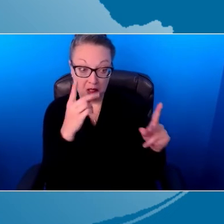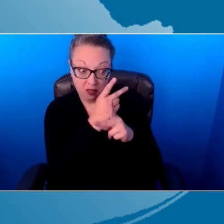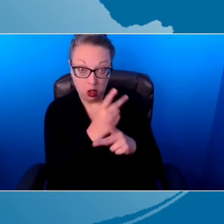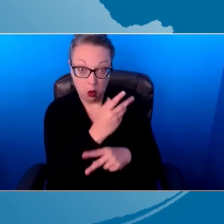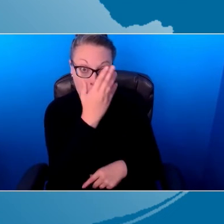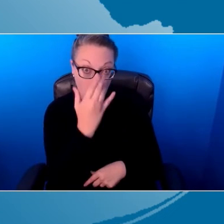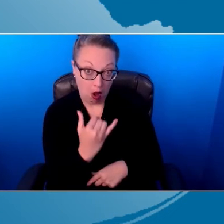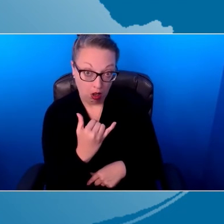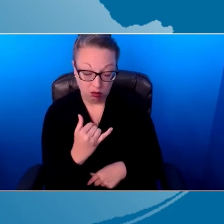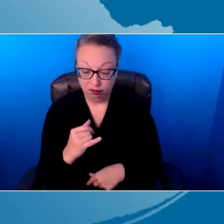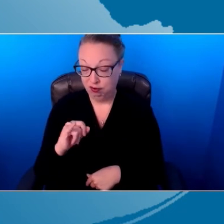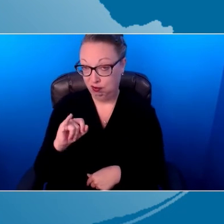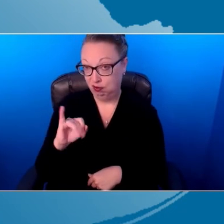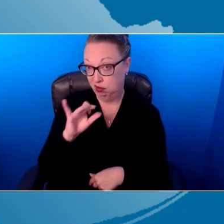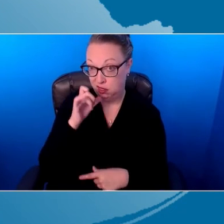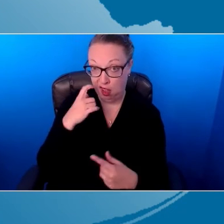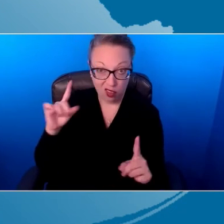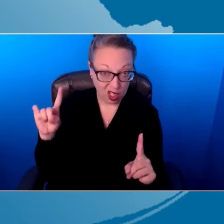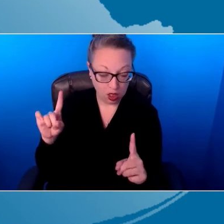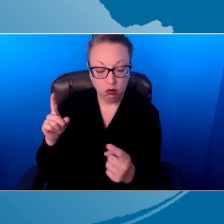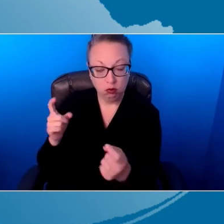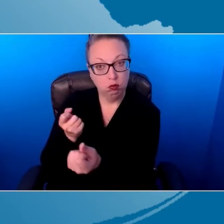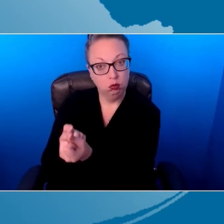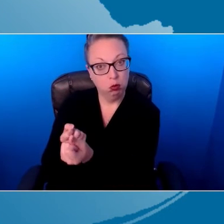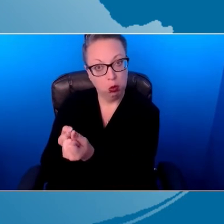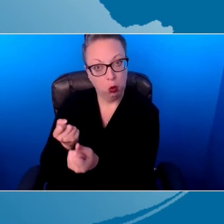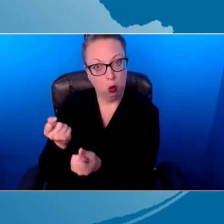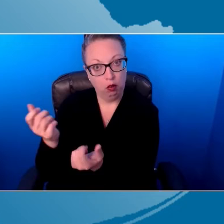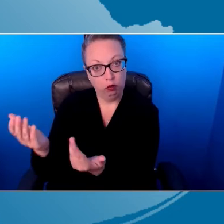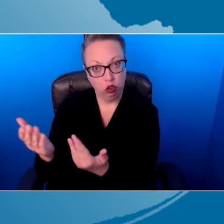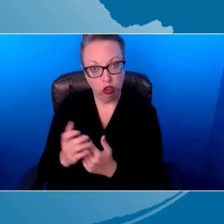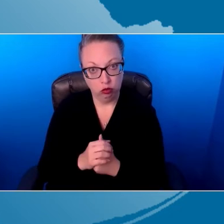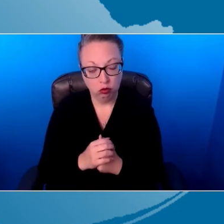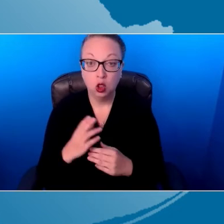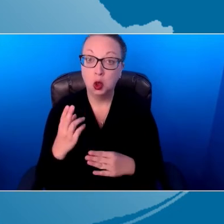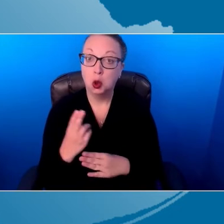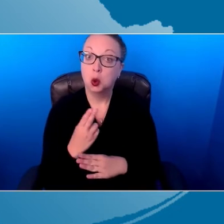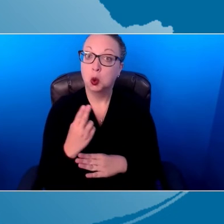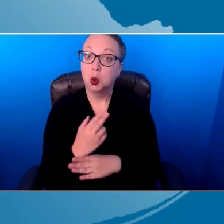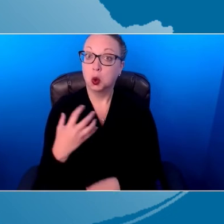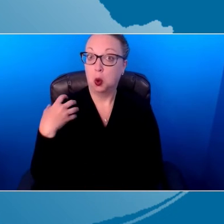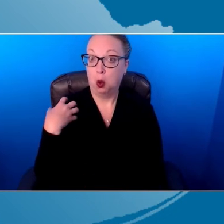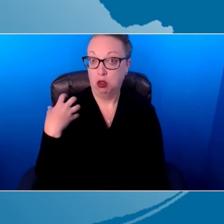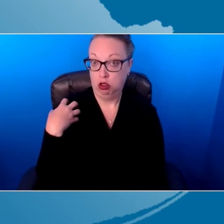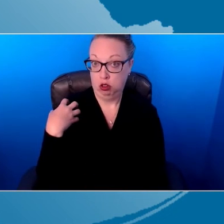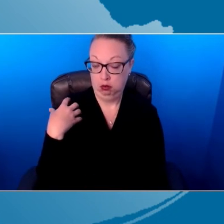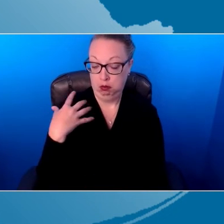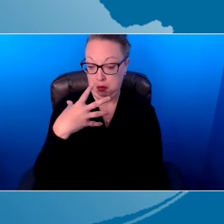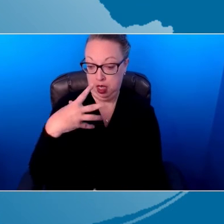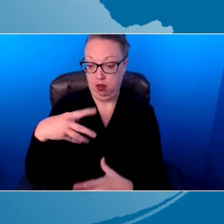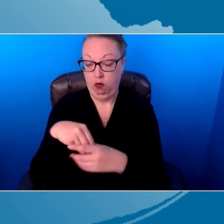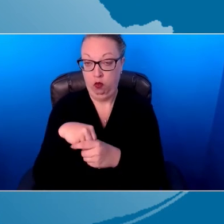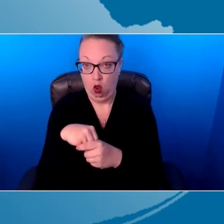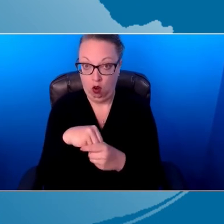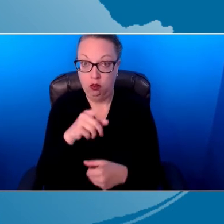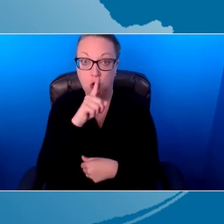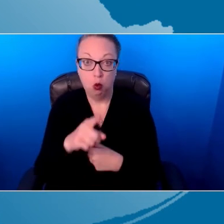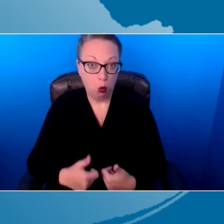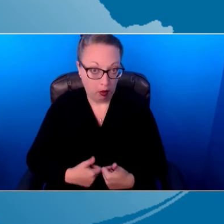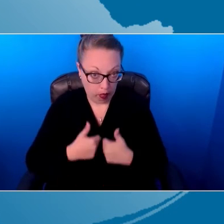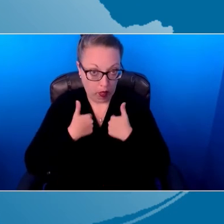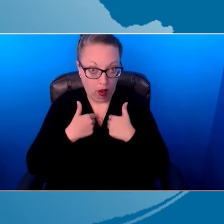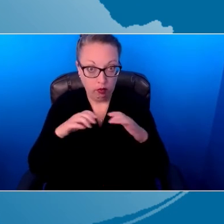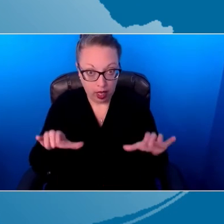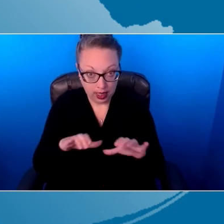it worked. Second part of the effective visit, using coaching. We're going to participate in the real life routine alongside them. I'm shoulder to